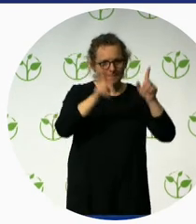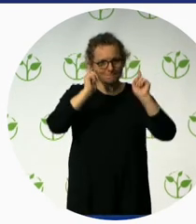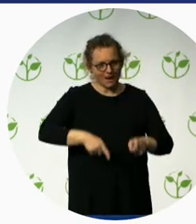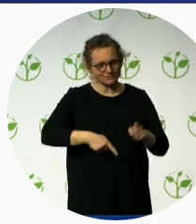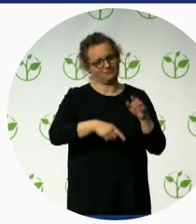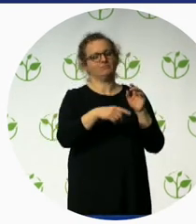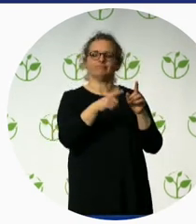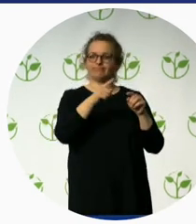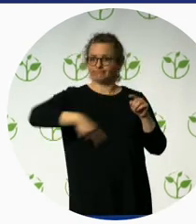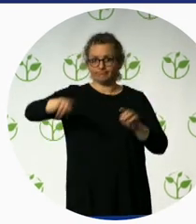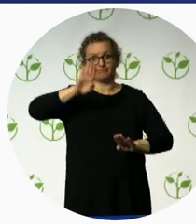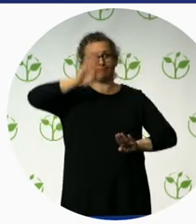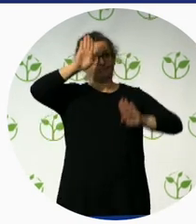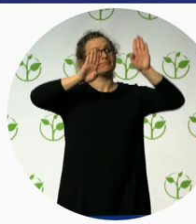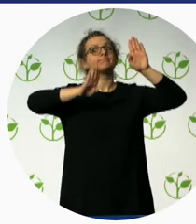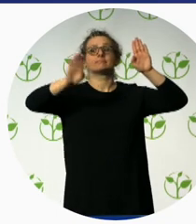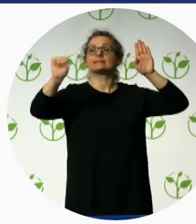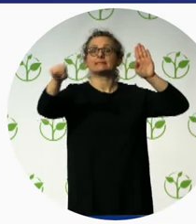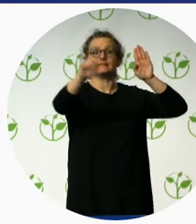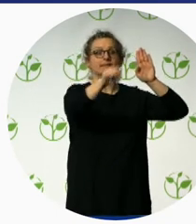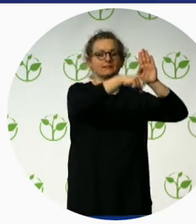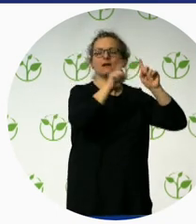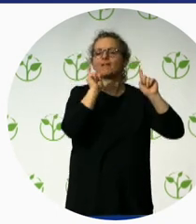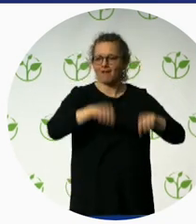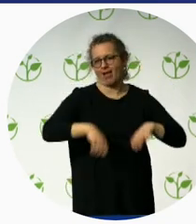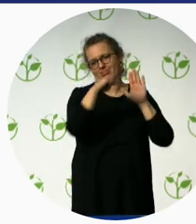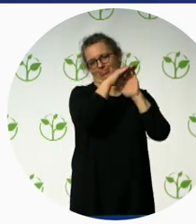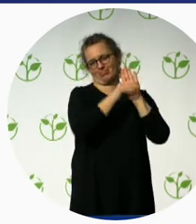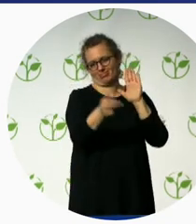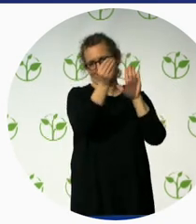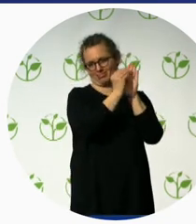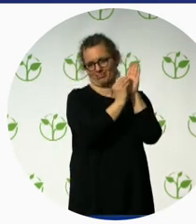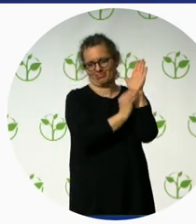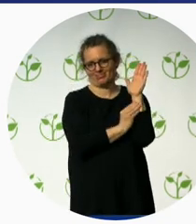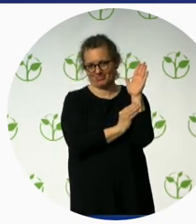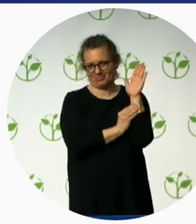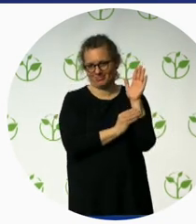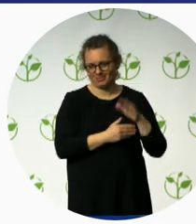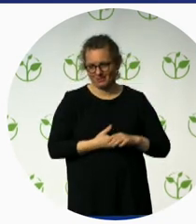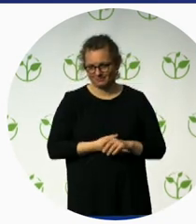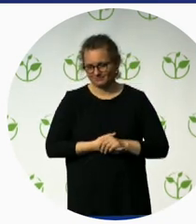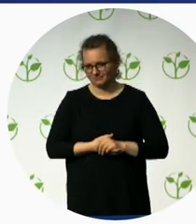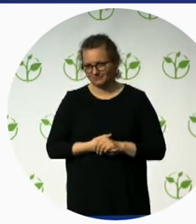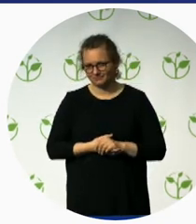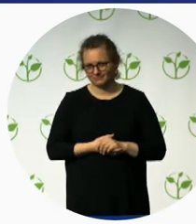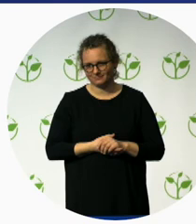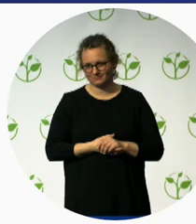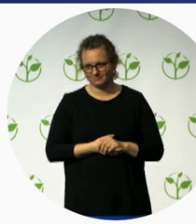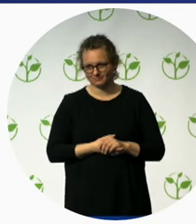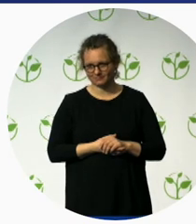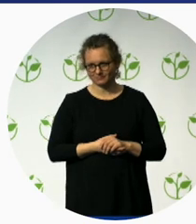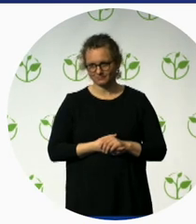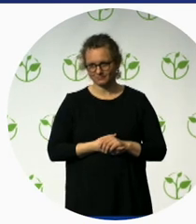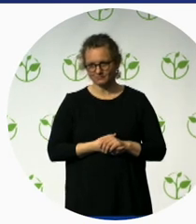I'm very glad that I heard what heard today. And all